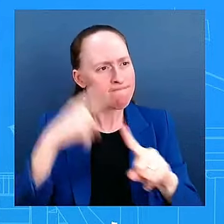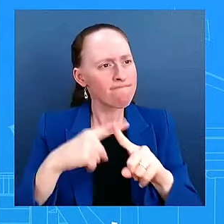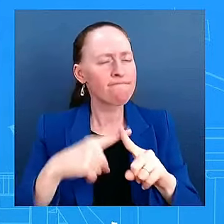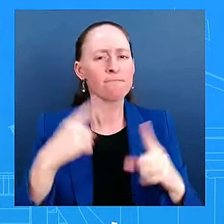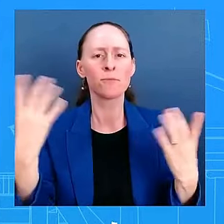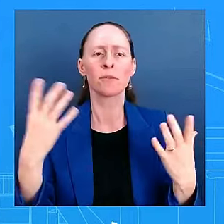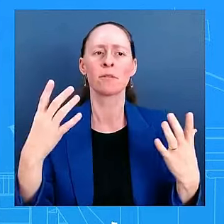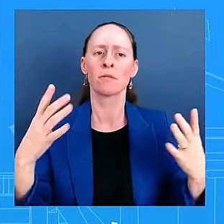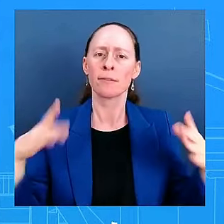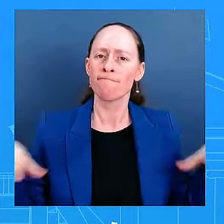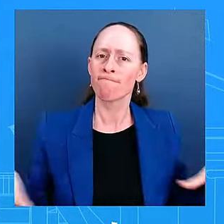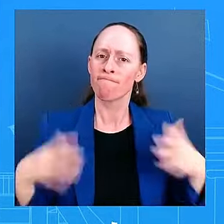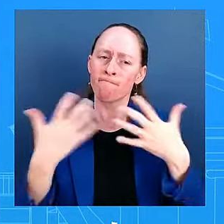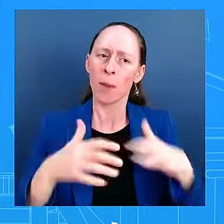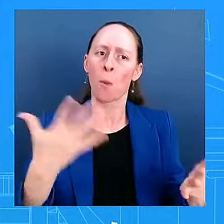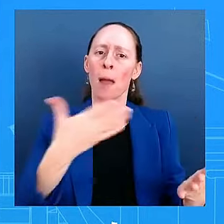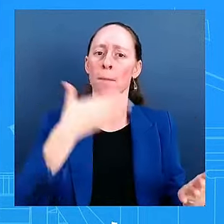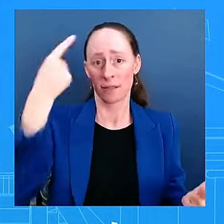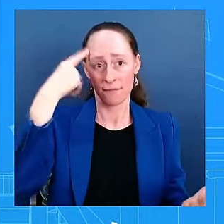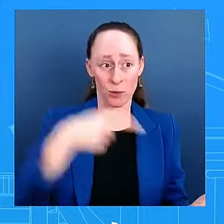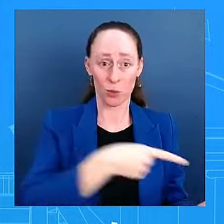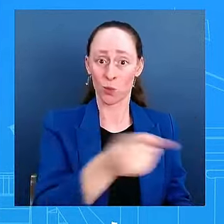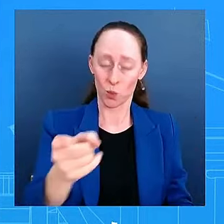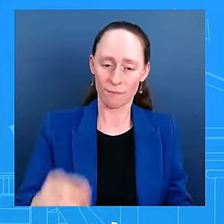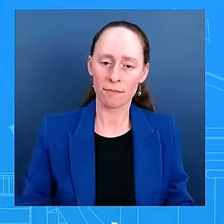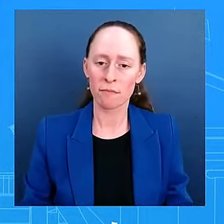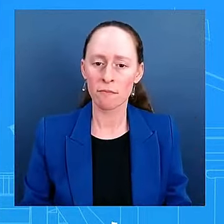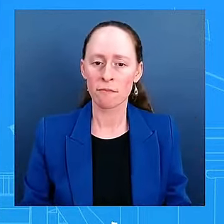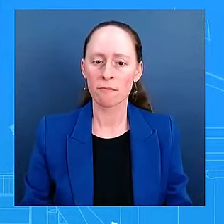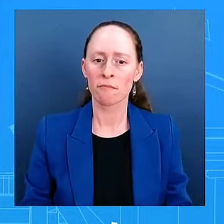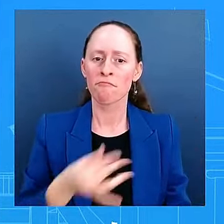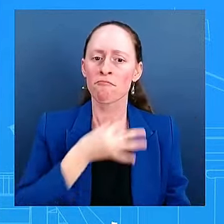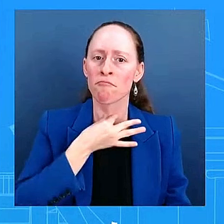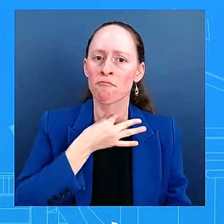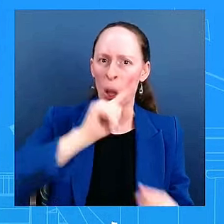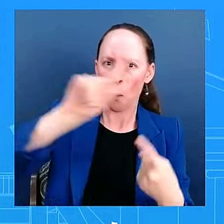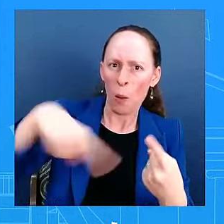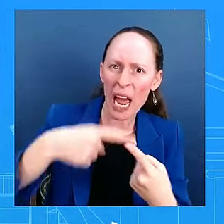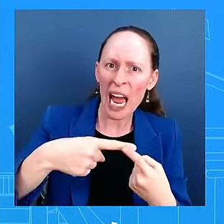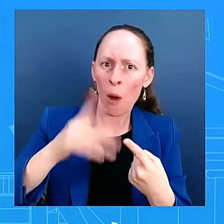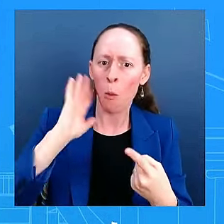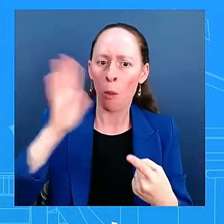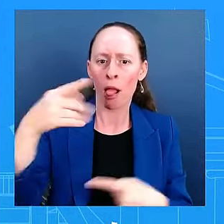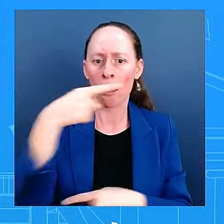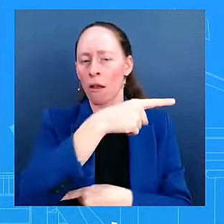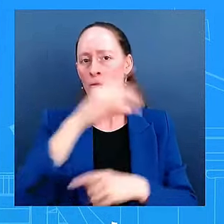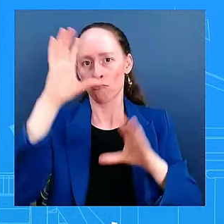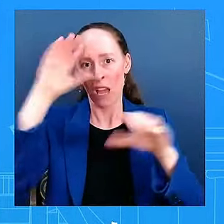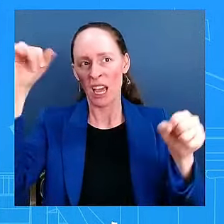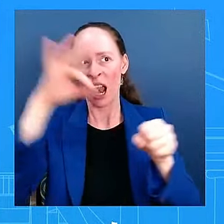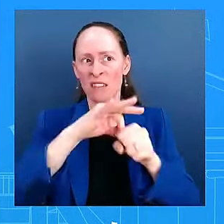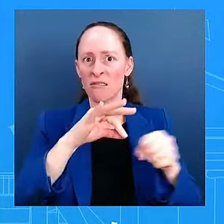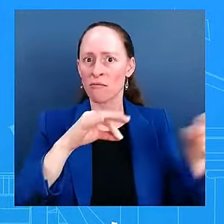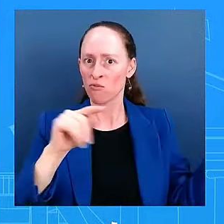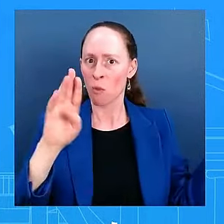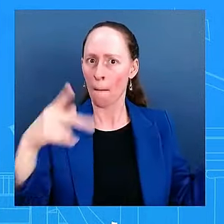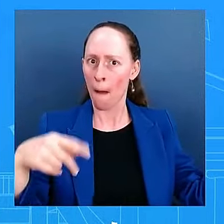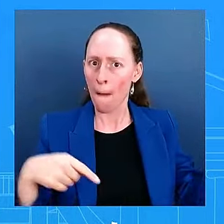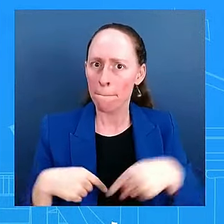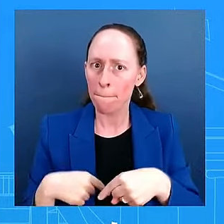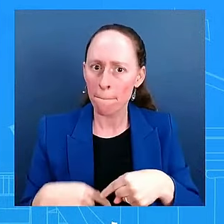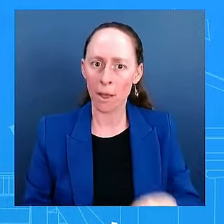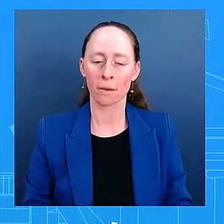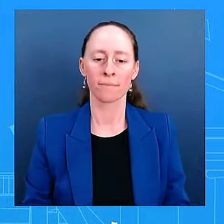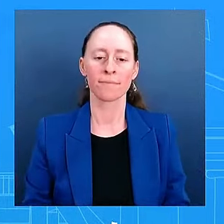visit the President here? So, as we said in our statement yesterday after the Vice President spoke at Howard University, our teams, the President obviously